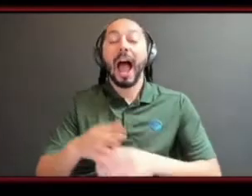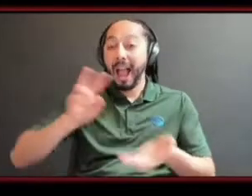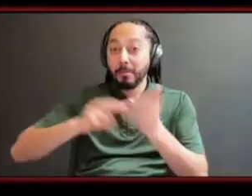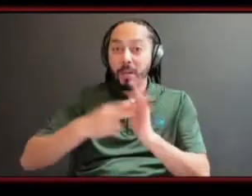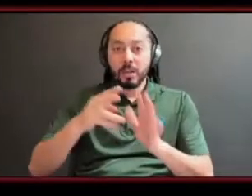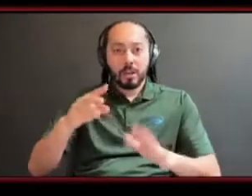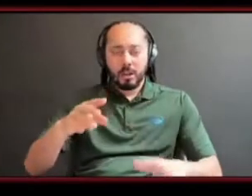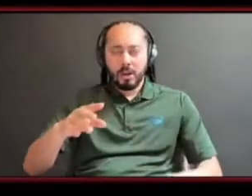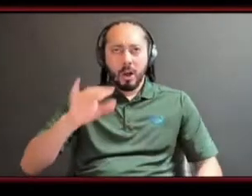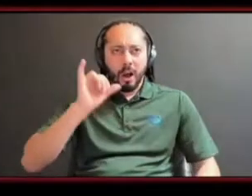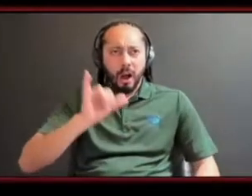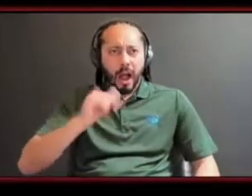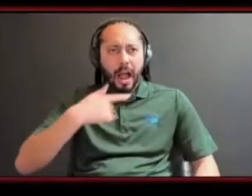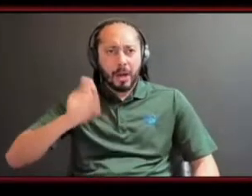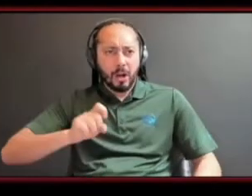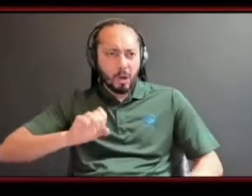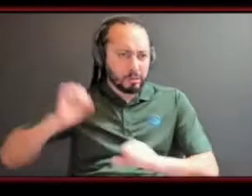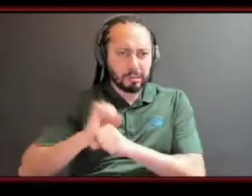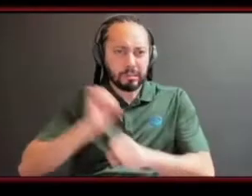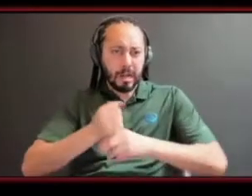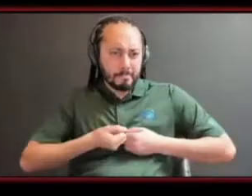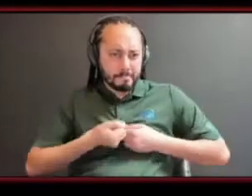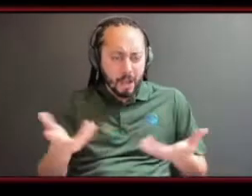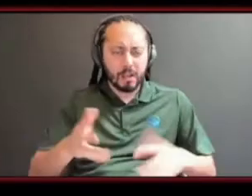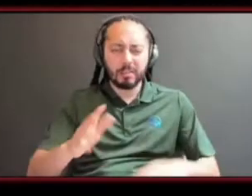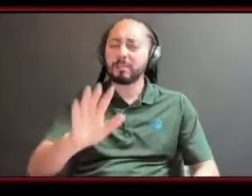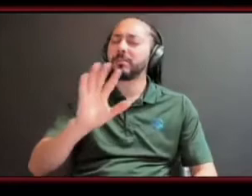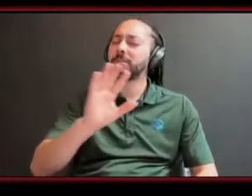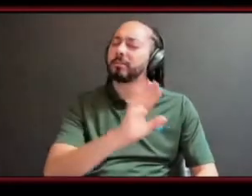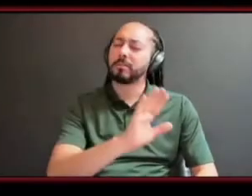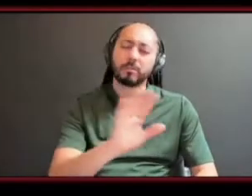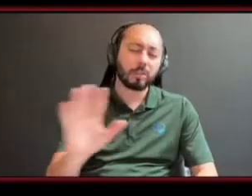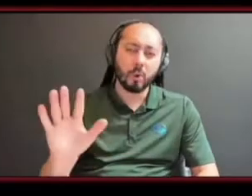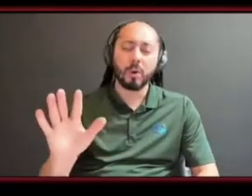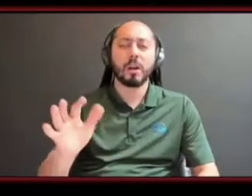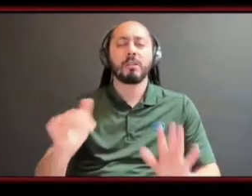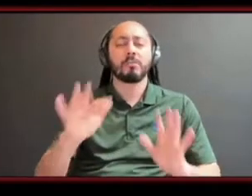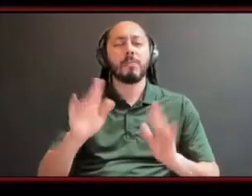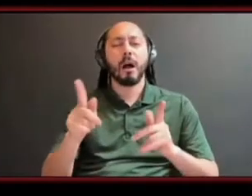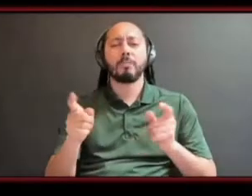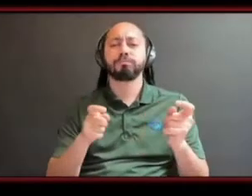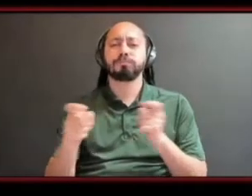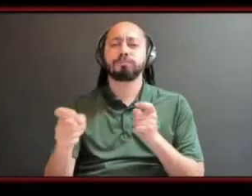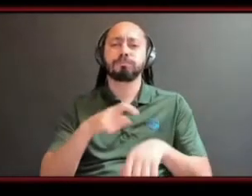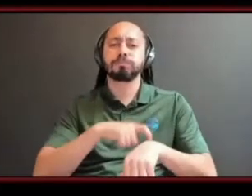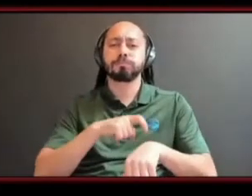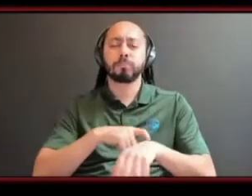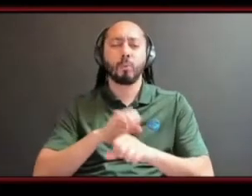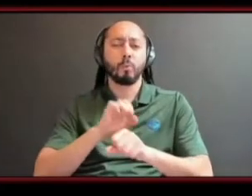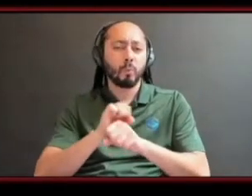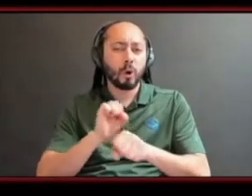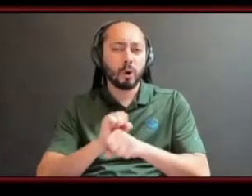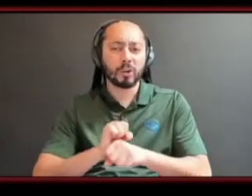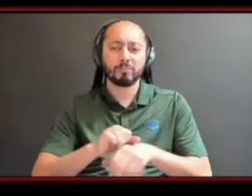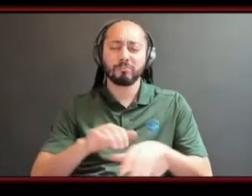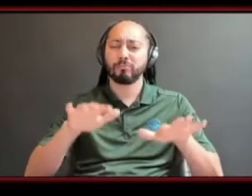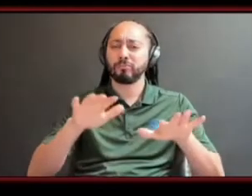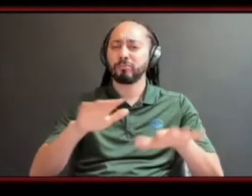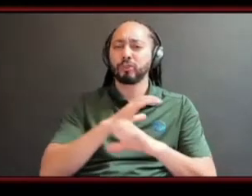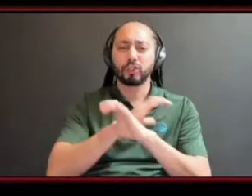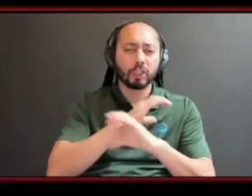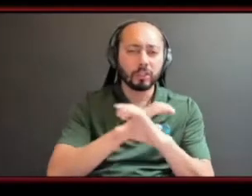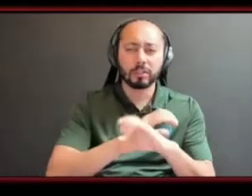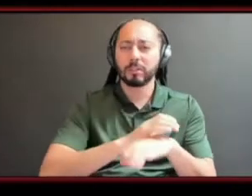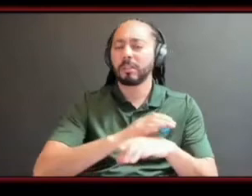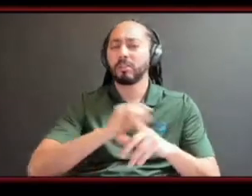like try to find time to to relax and and and chill but like it's also like no one else is going to build your dream for you like it's on you at the